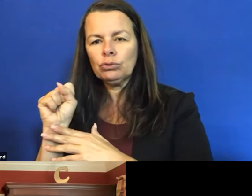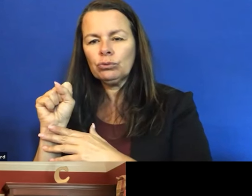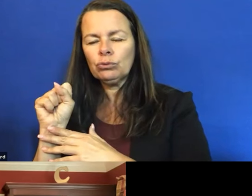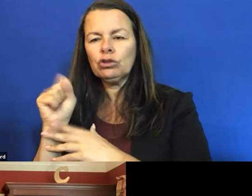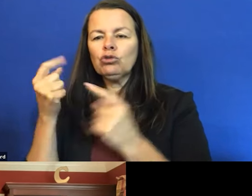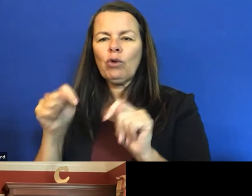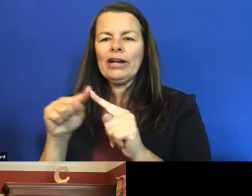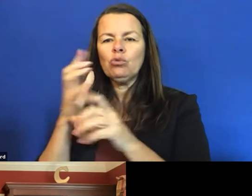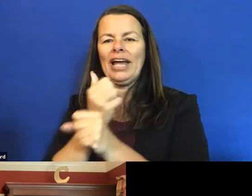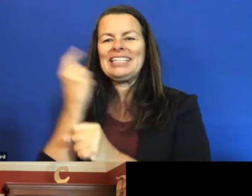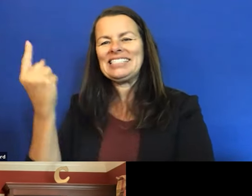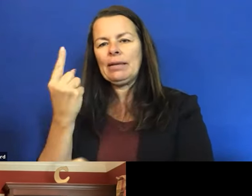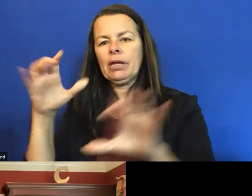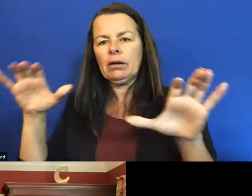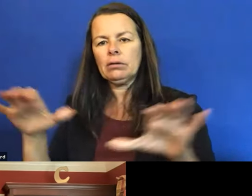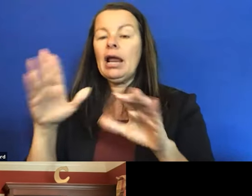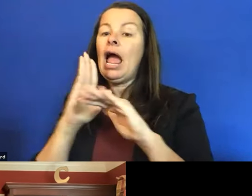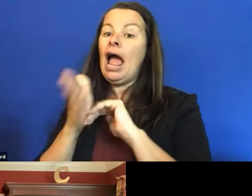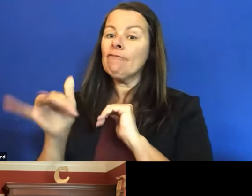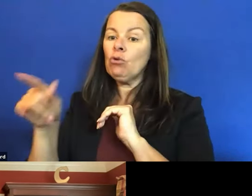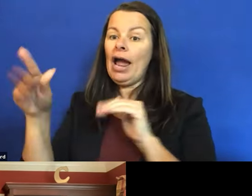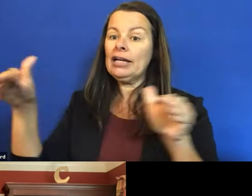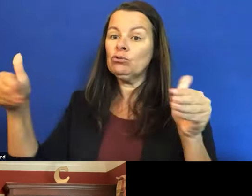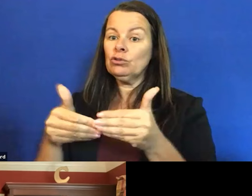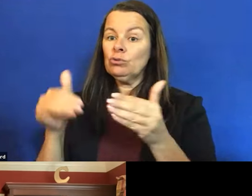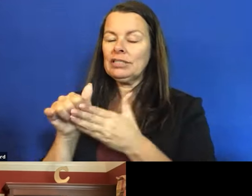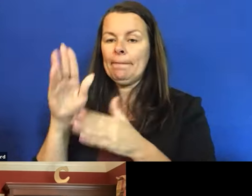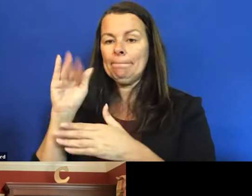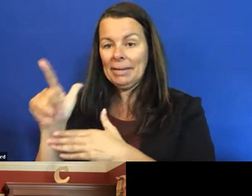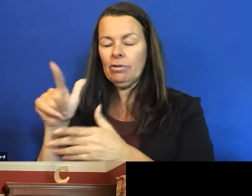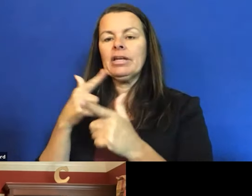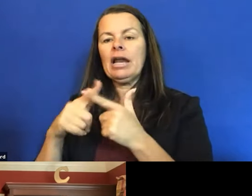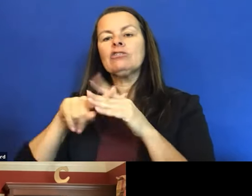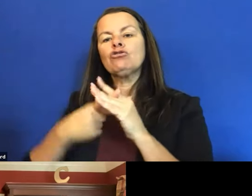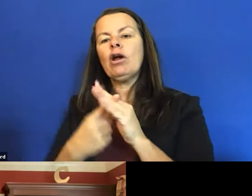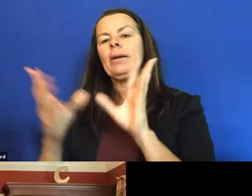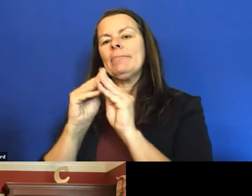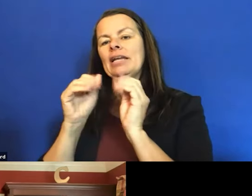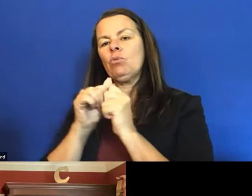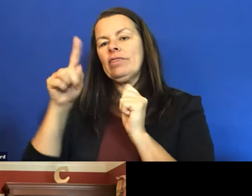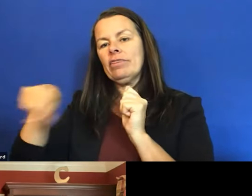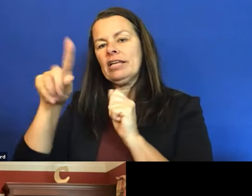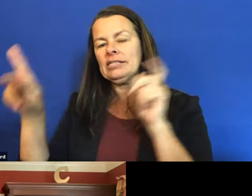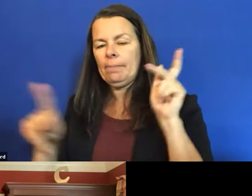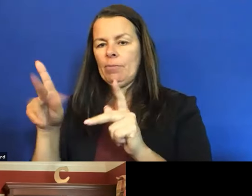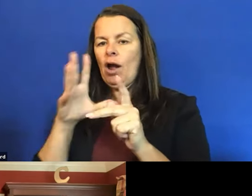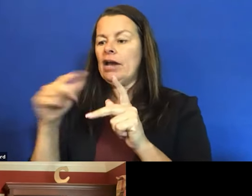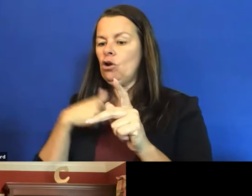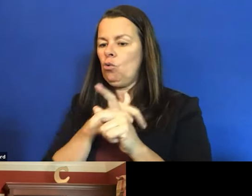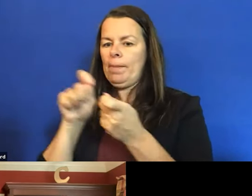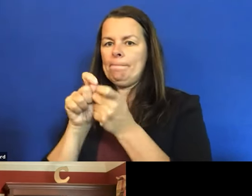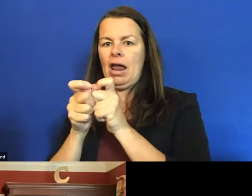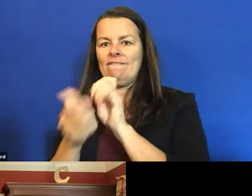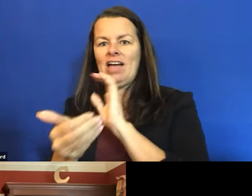And after I introduced the bill and so forth, I then started meeting with these people and we modified the bill in the next Congress